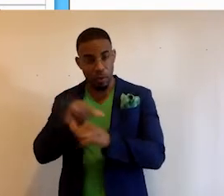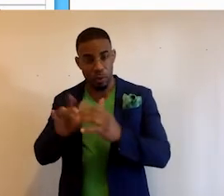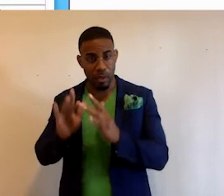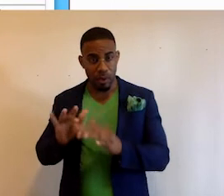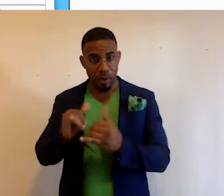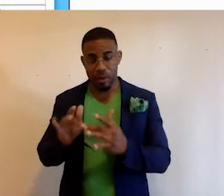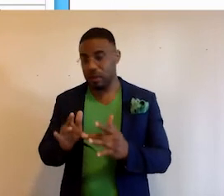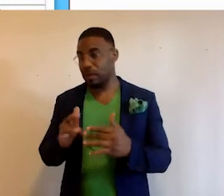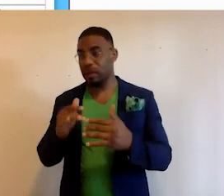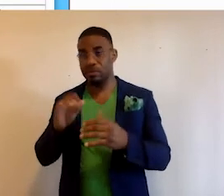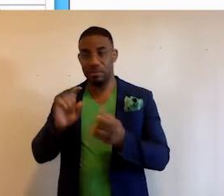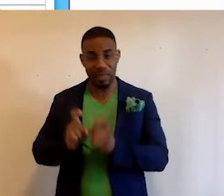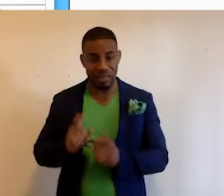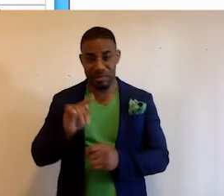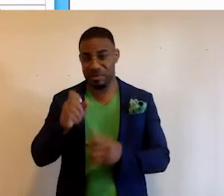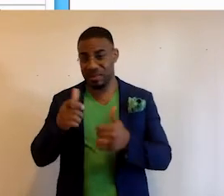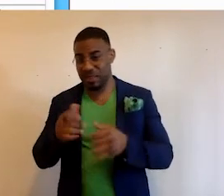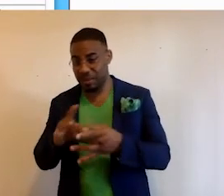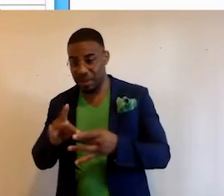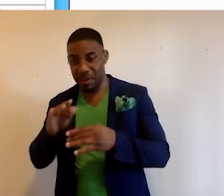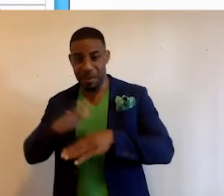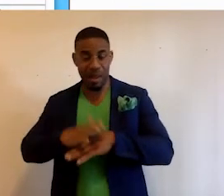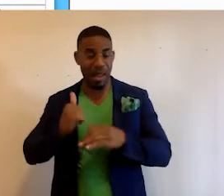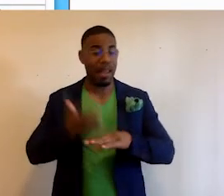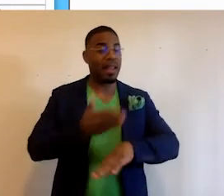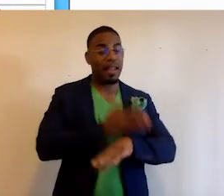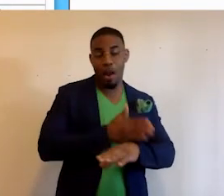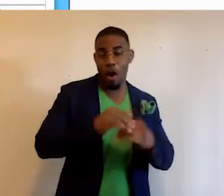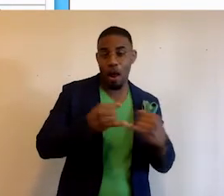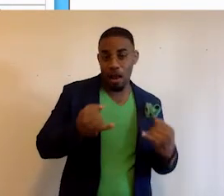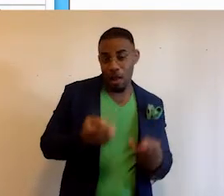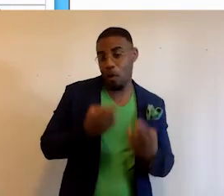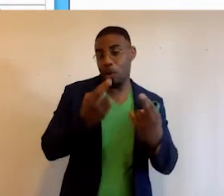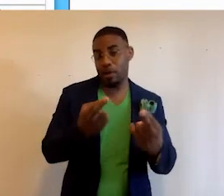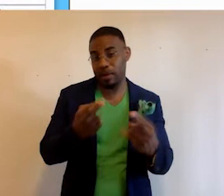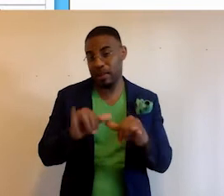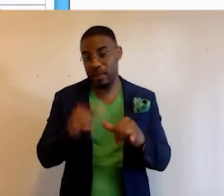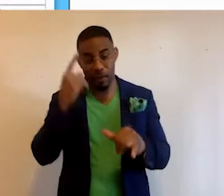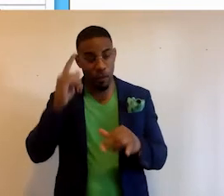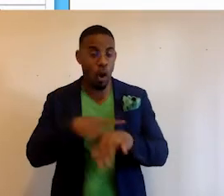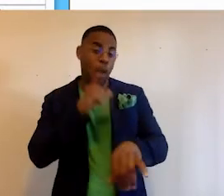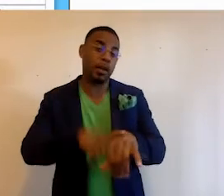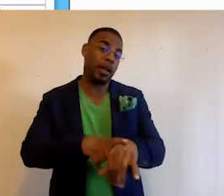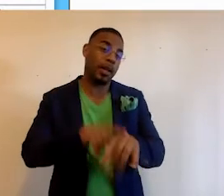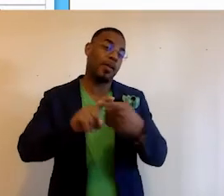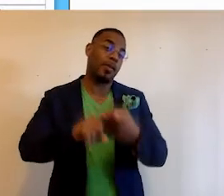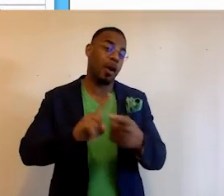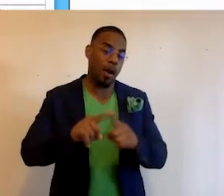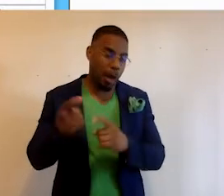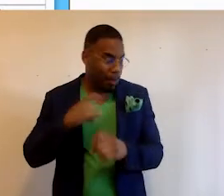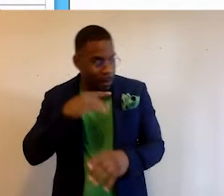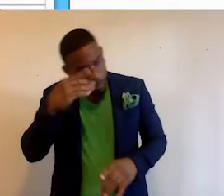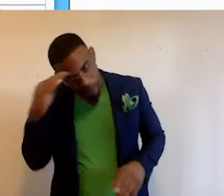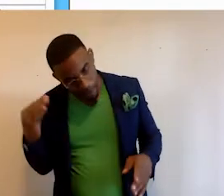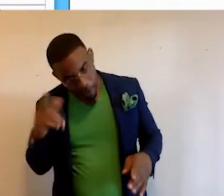site, a custom text messaging platform and enhanced online recommendation engine for a long-time friend, also happens to be